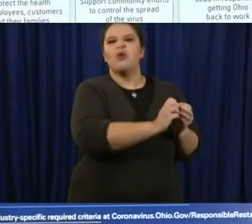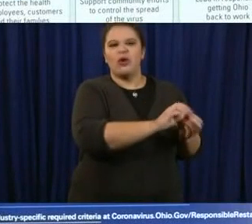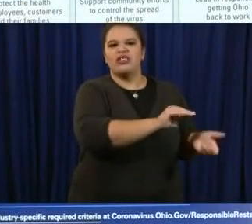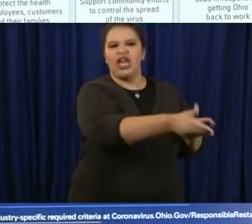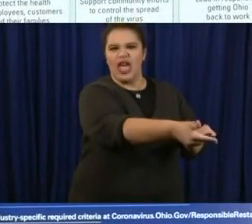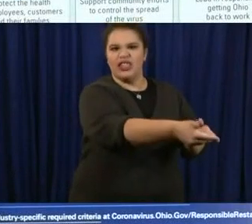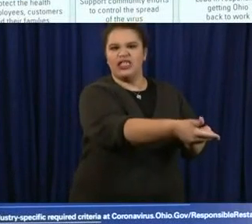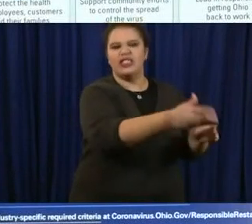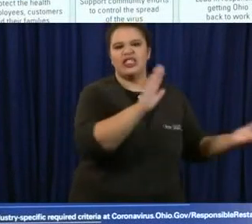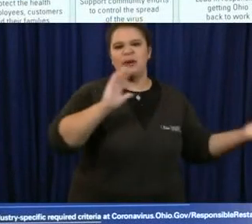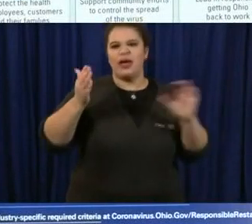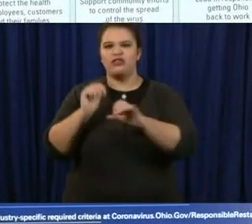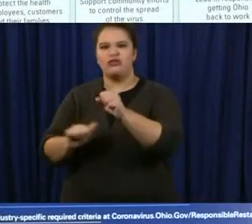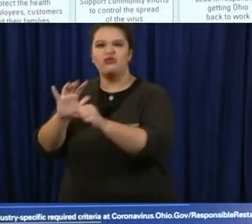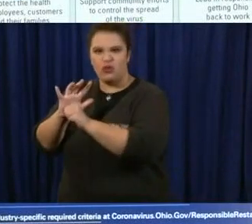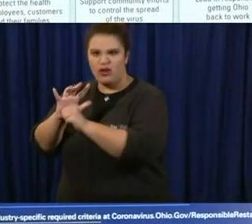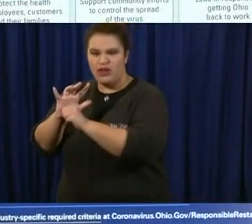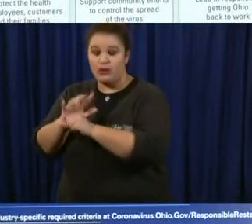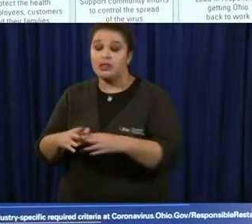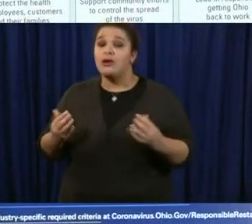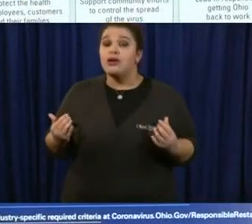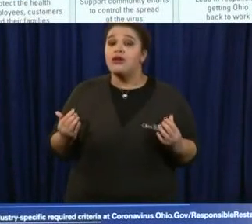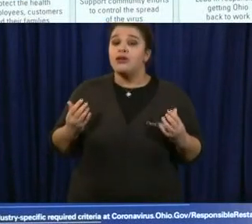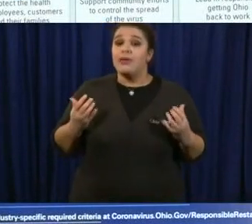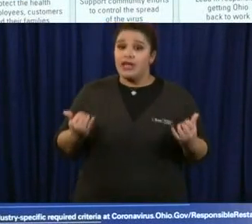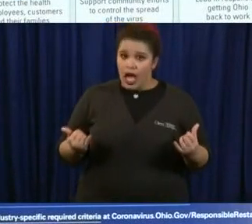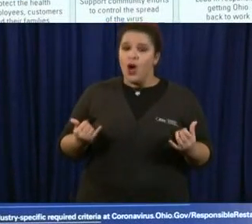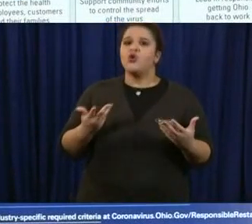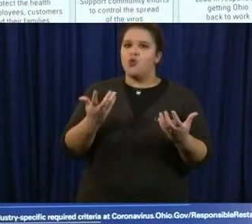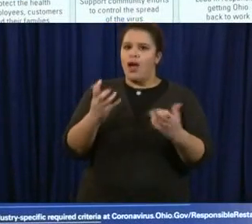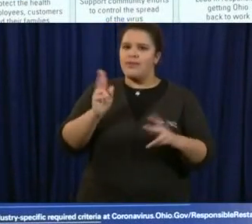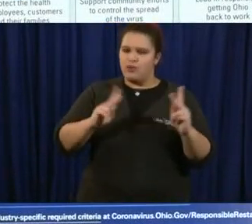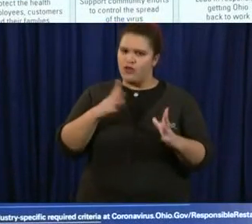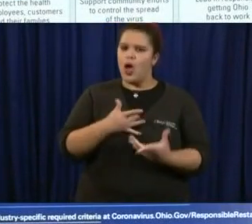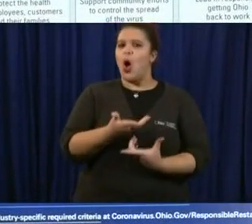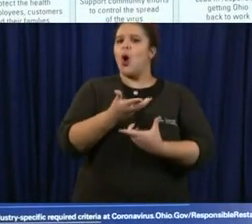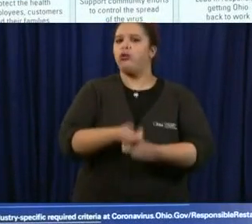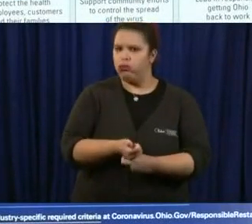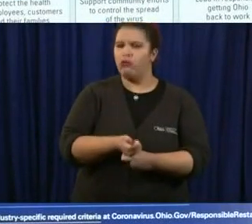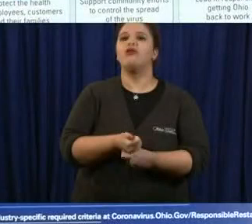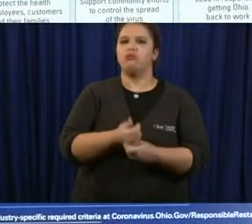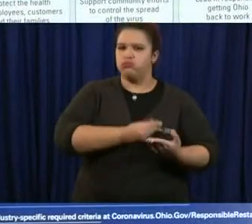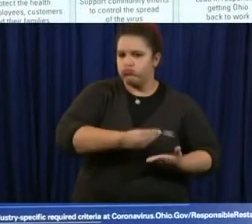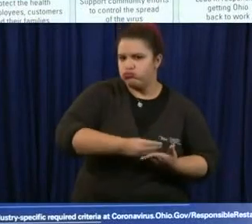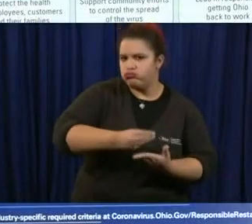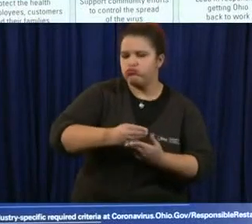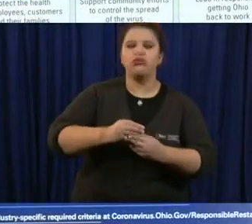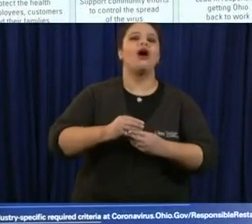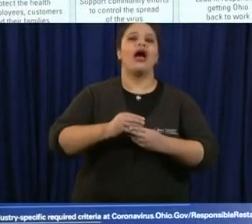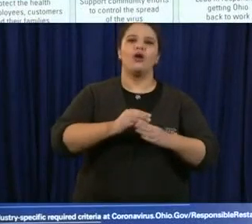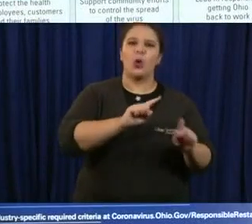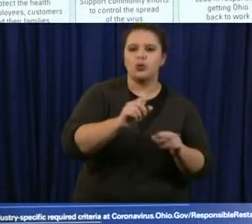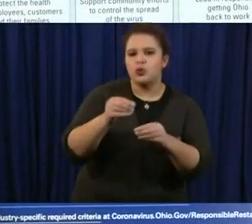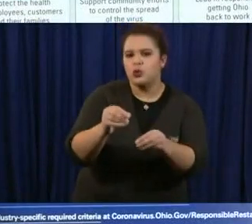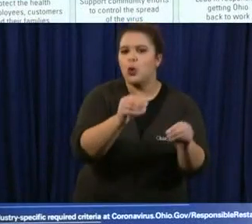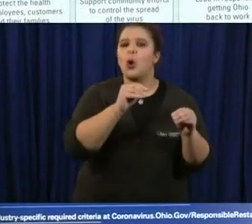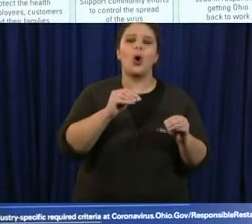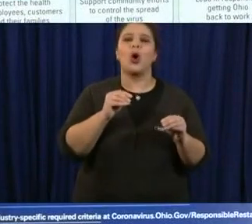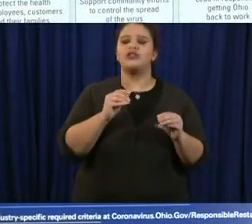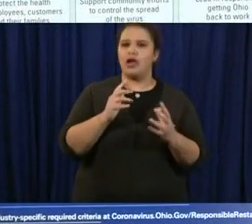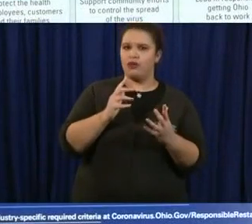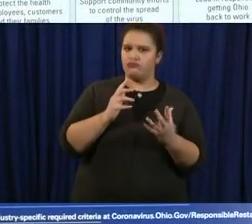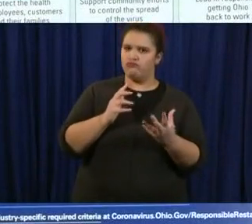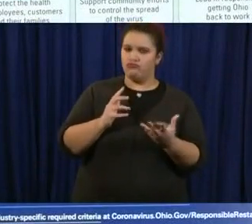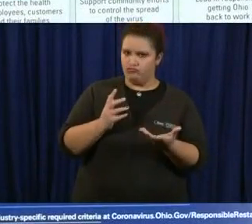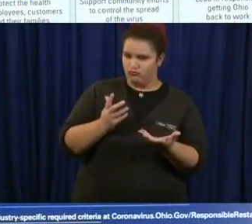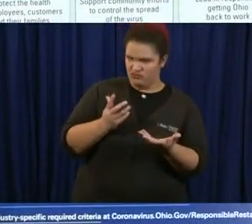Now, given the goal to increase consumer confidence to engage in commerce and increase constituent confidence to live life as we